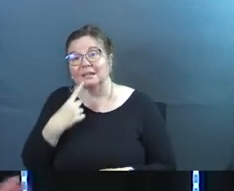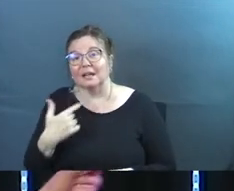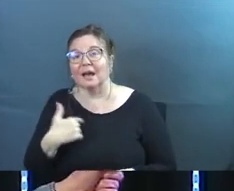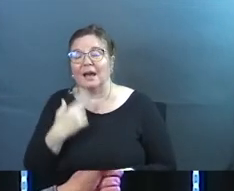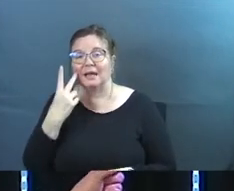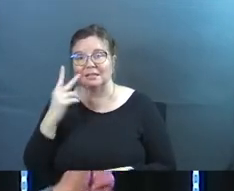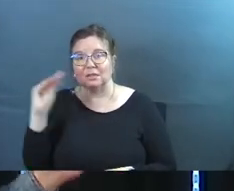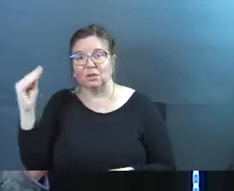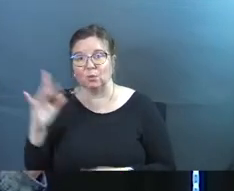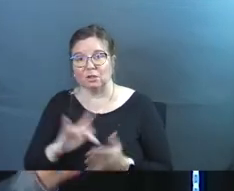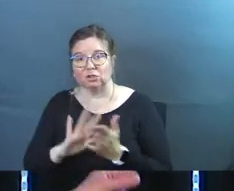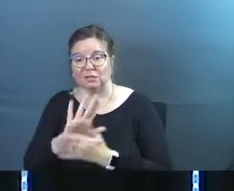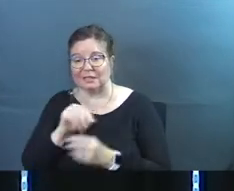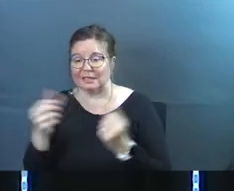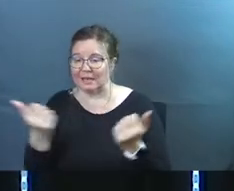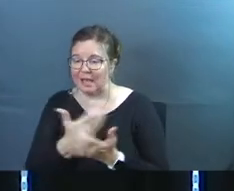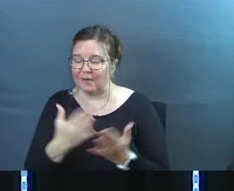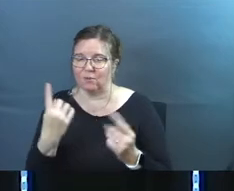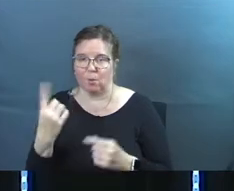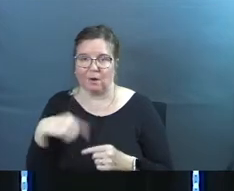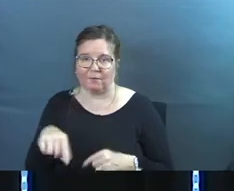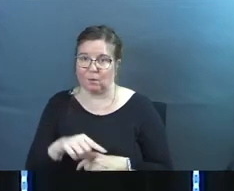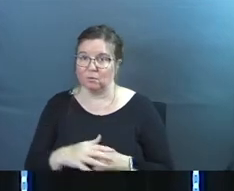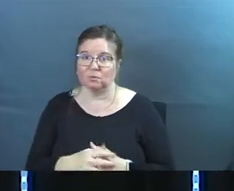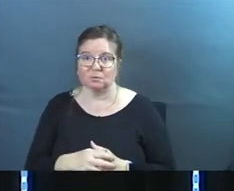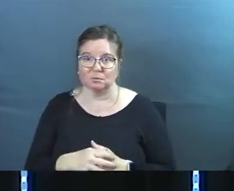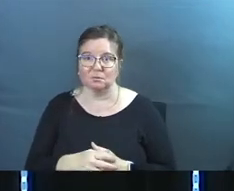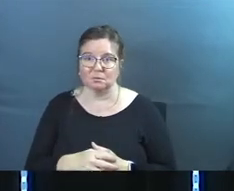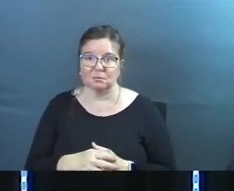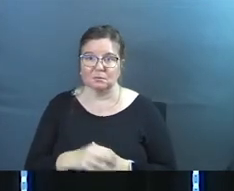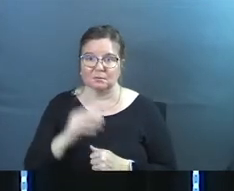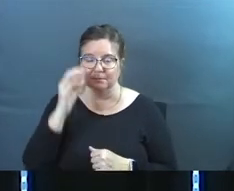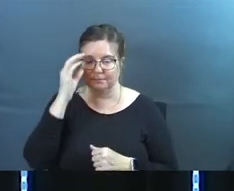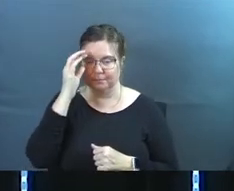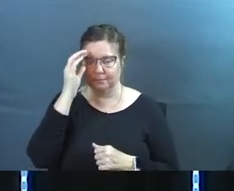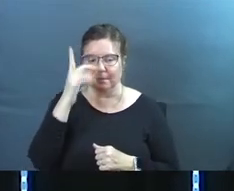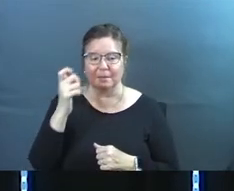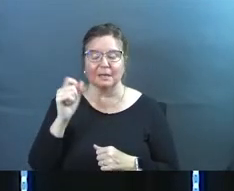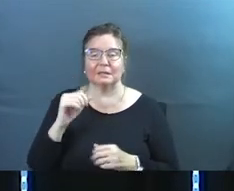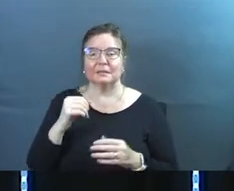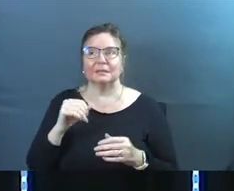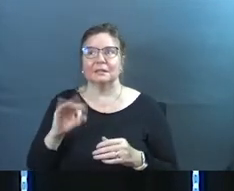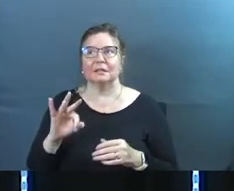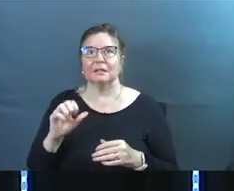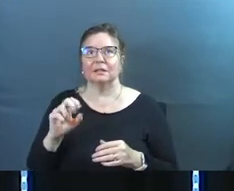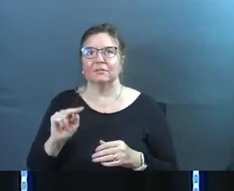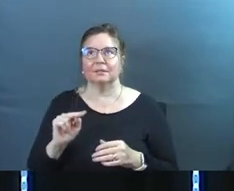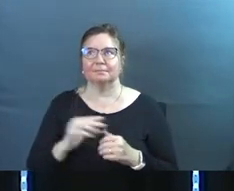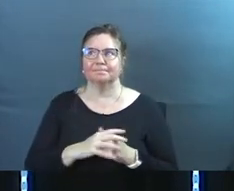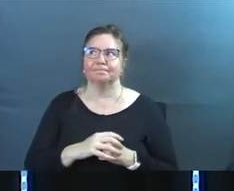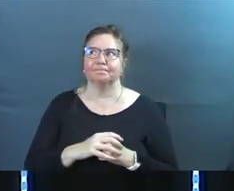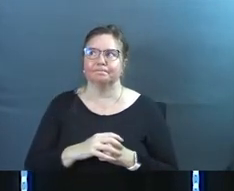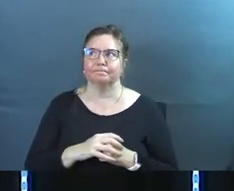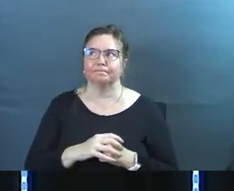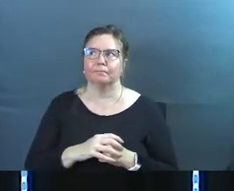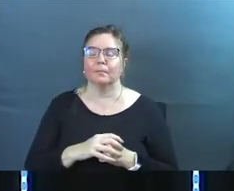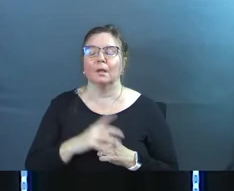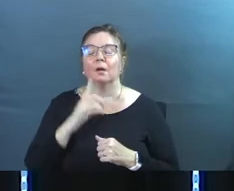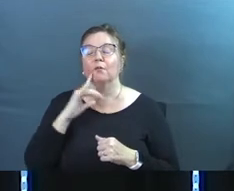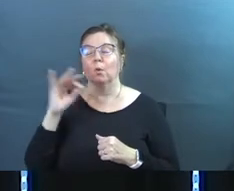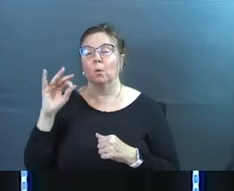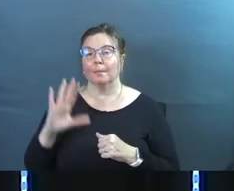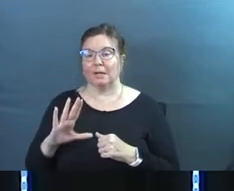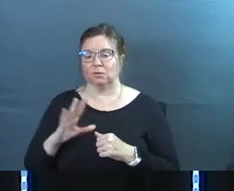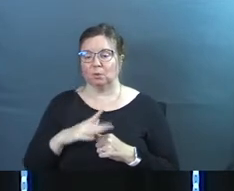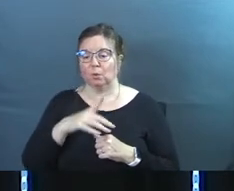say I see the grace of Jesus in every single one of those because even even for a